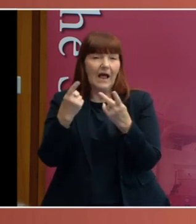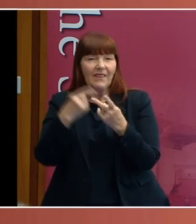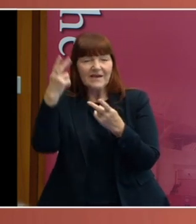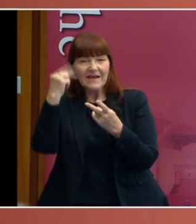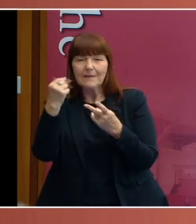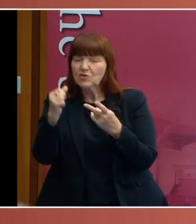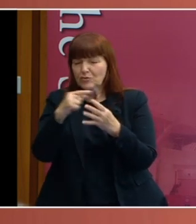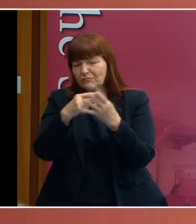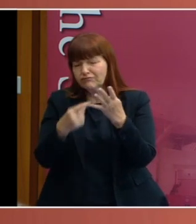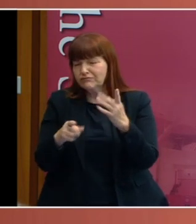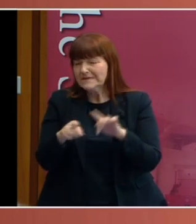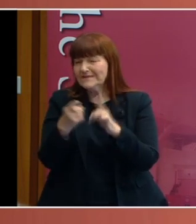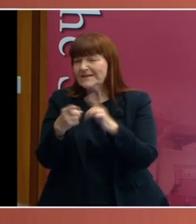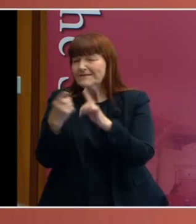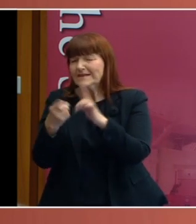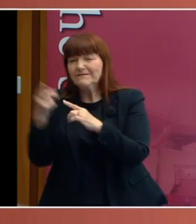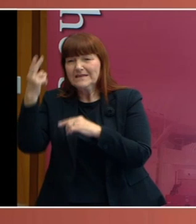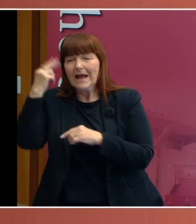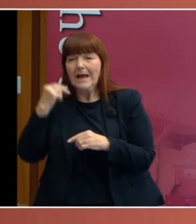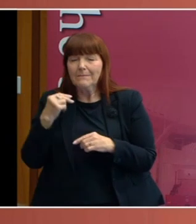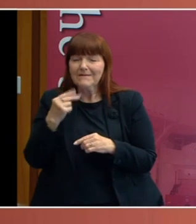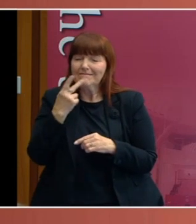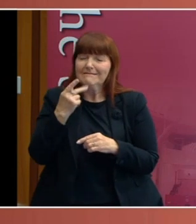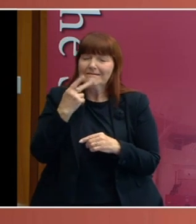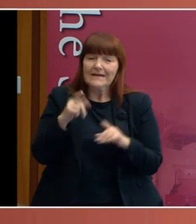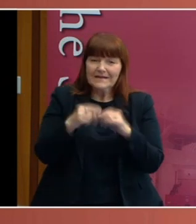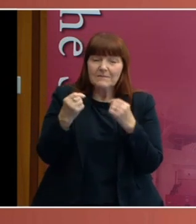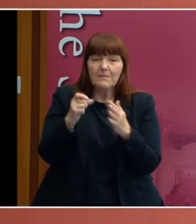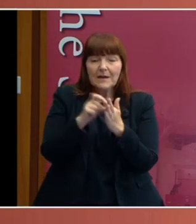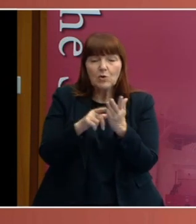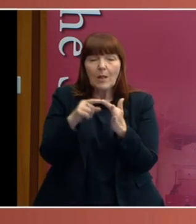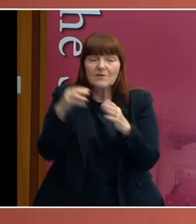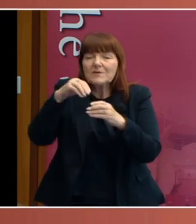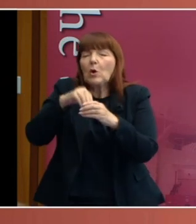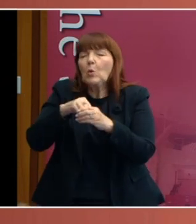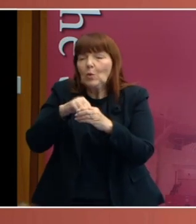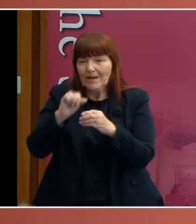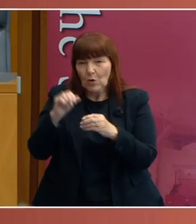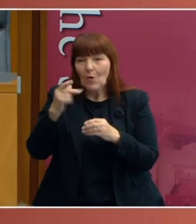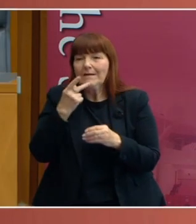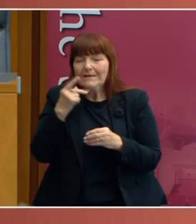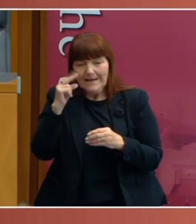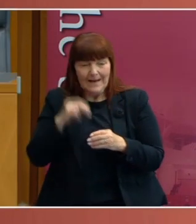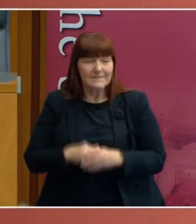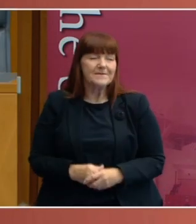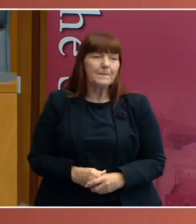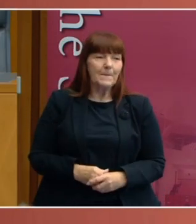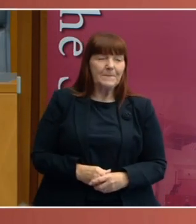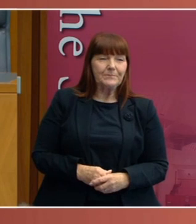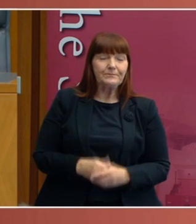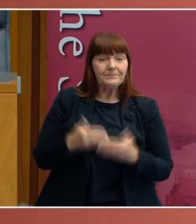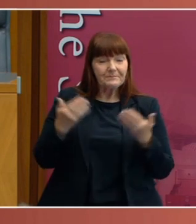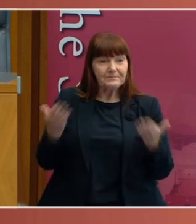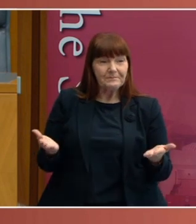used a number of pseudonyms, but Dulcie was always included in them. Okay. So,